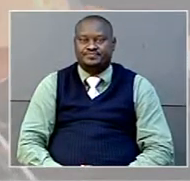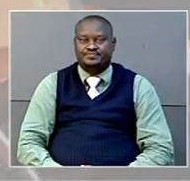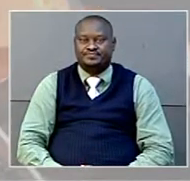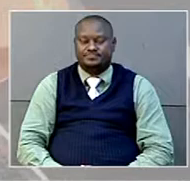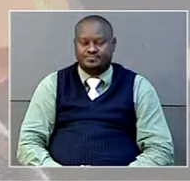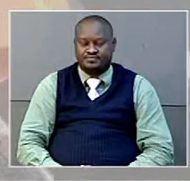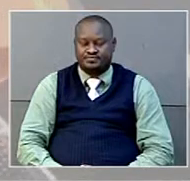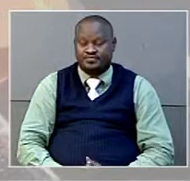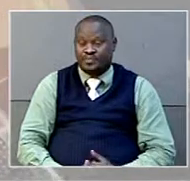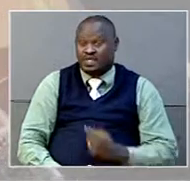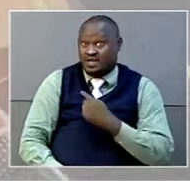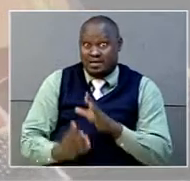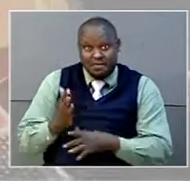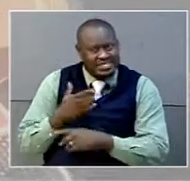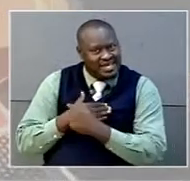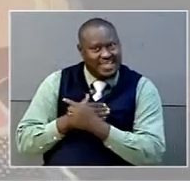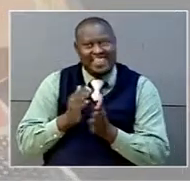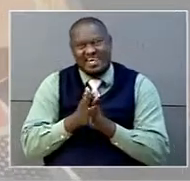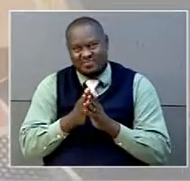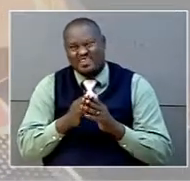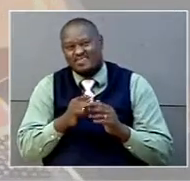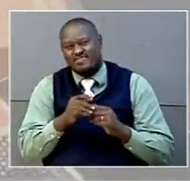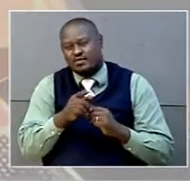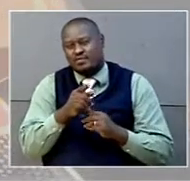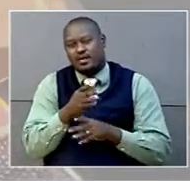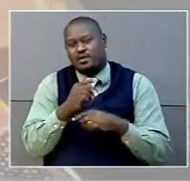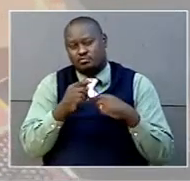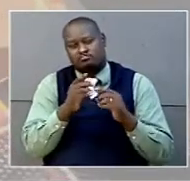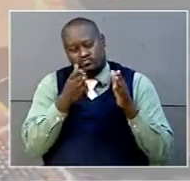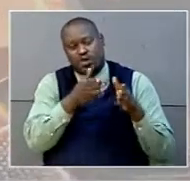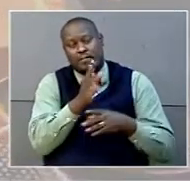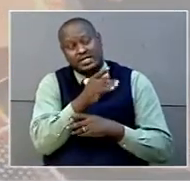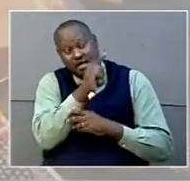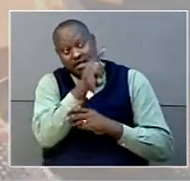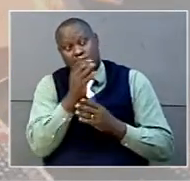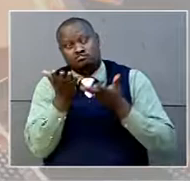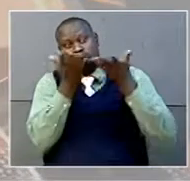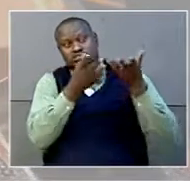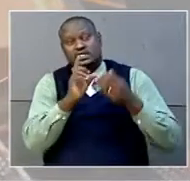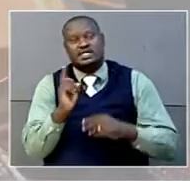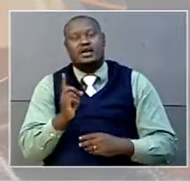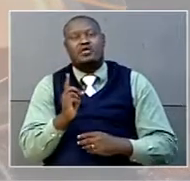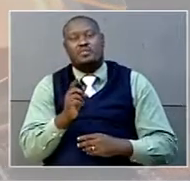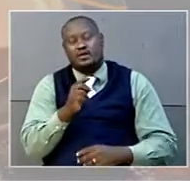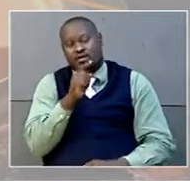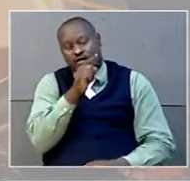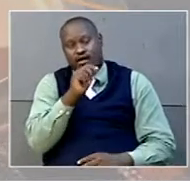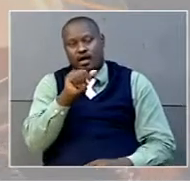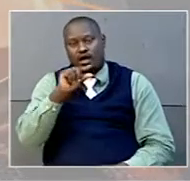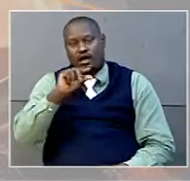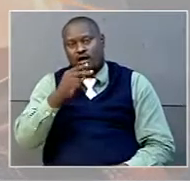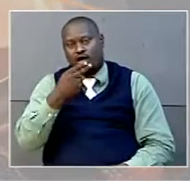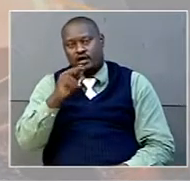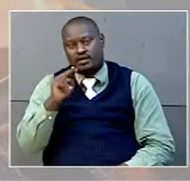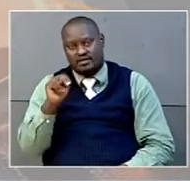Minister Sarah Opendi there, course, talking about Minister Joyce Moriku, who is steadily improving at Aga Khan Hospital